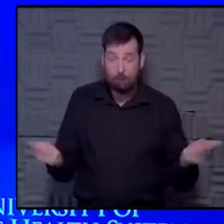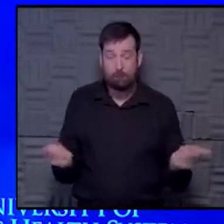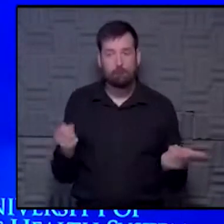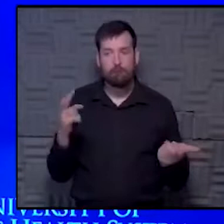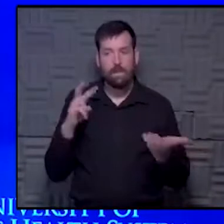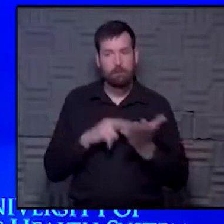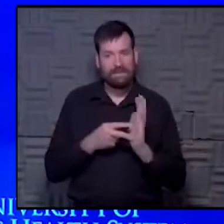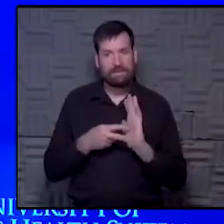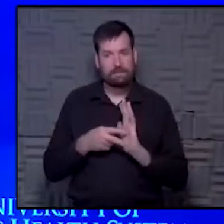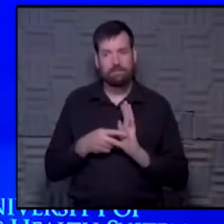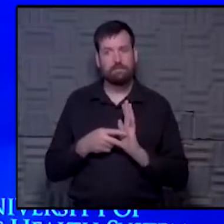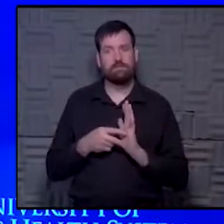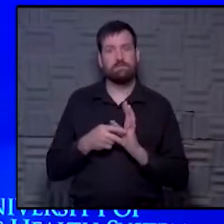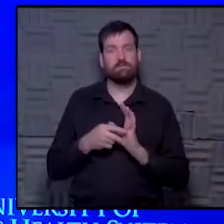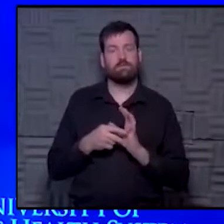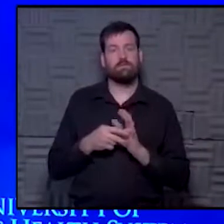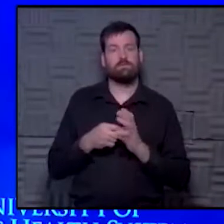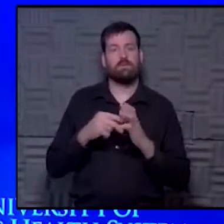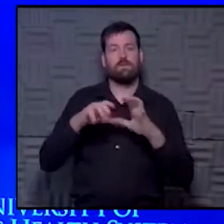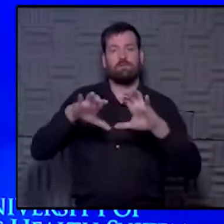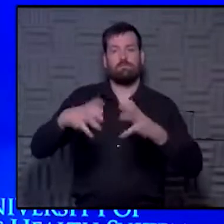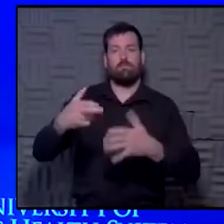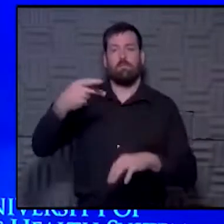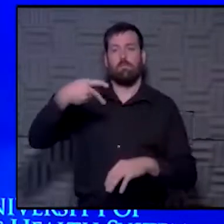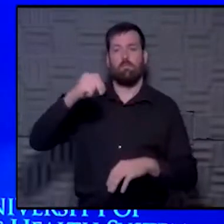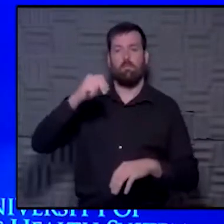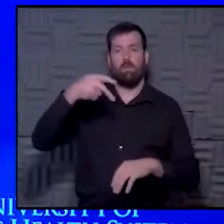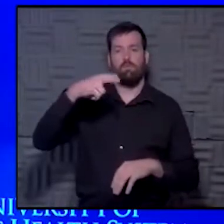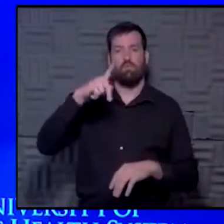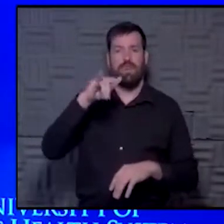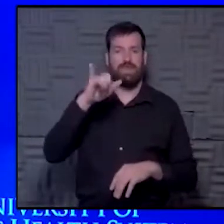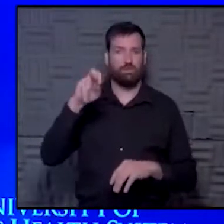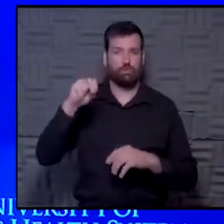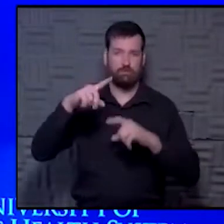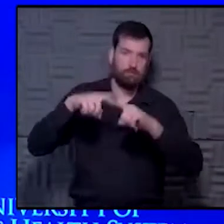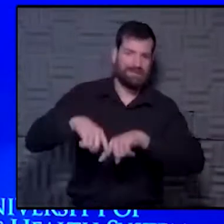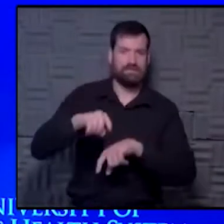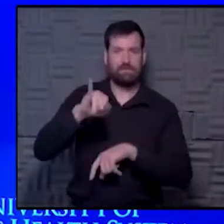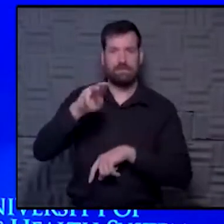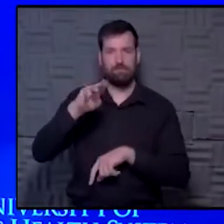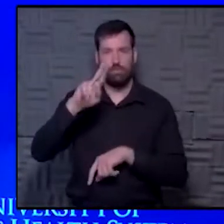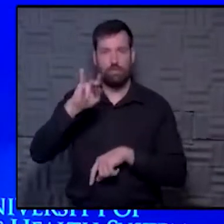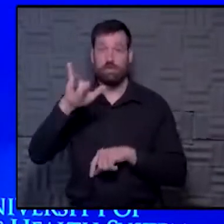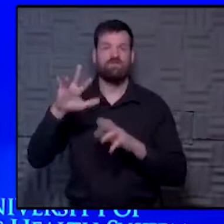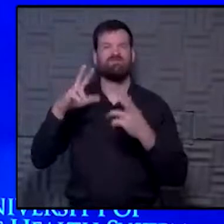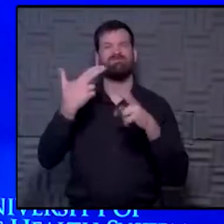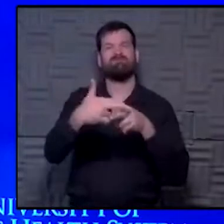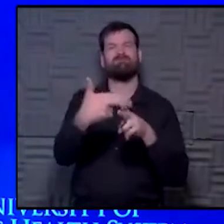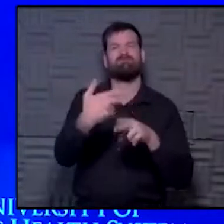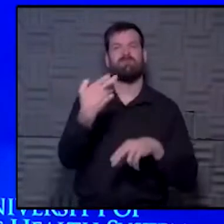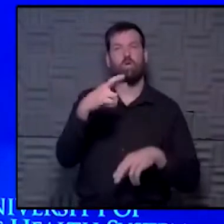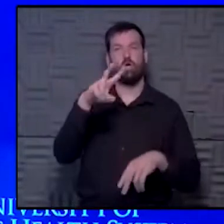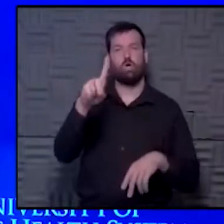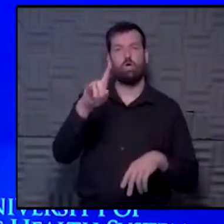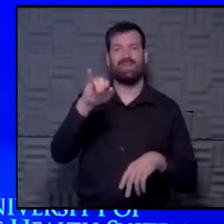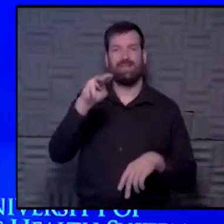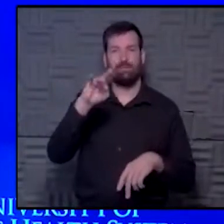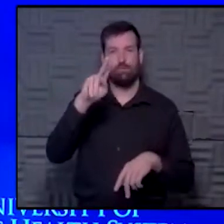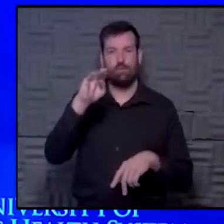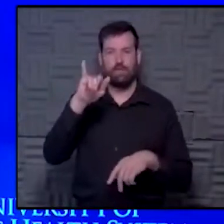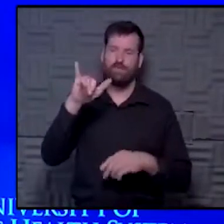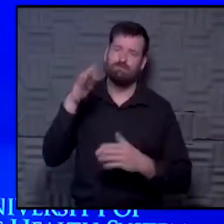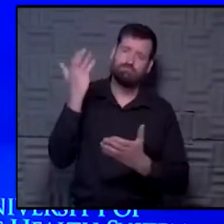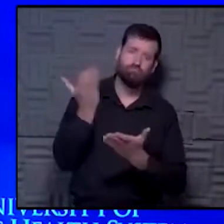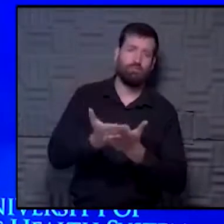It is population-based immunity or what people talk about as herd-based immunity. And there is proof after proof